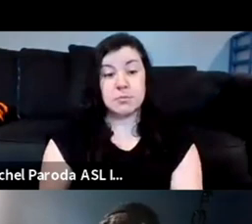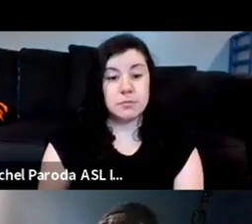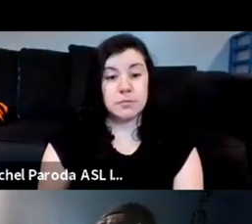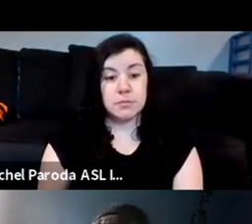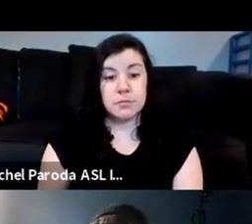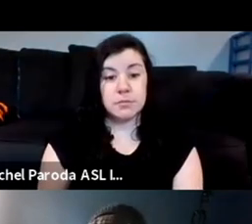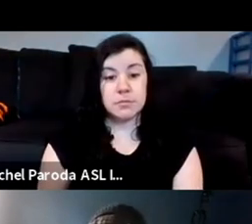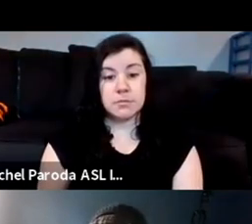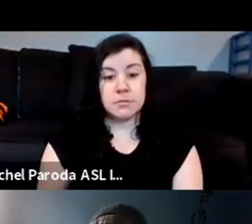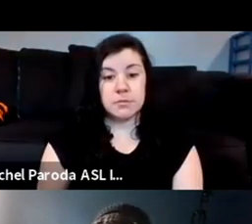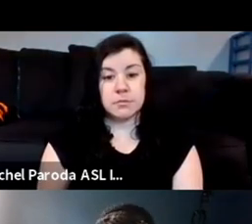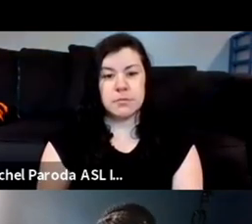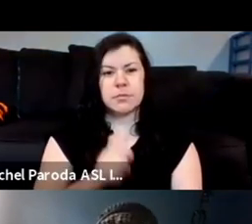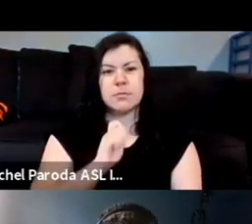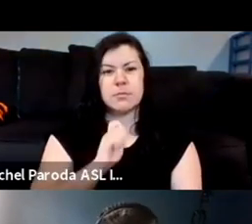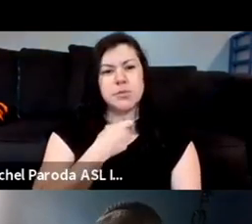sheila you're on mute